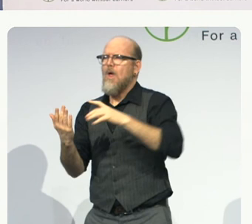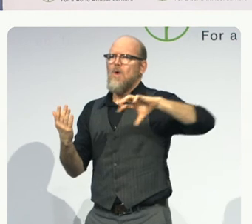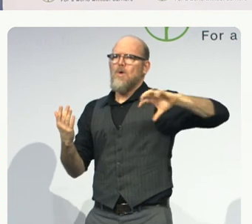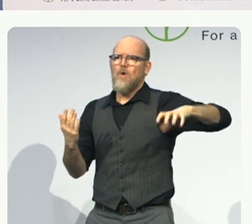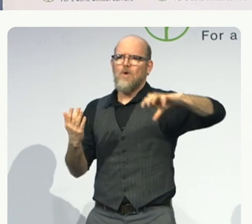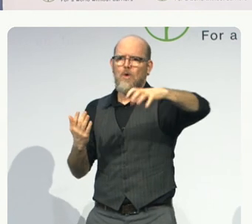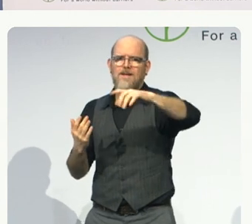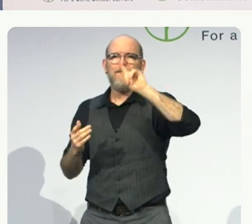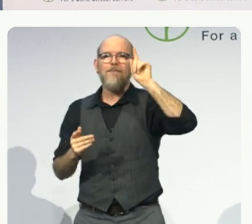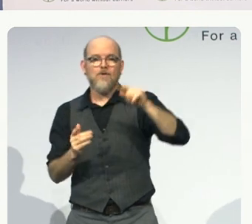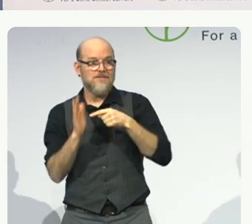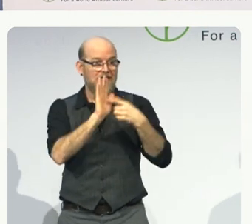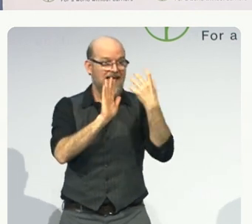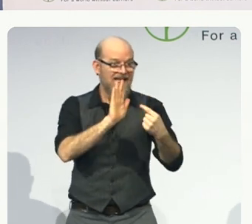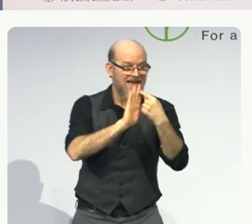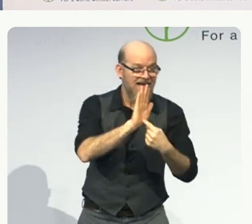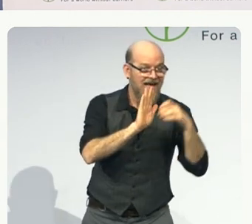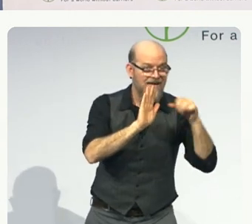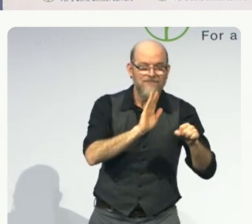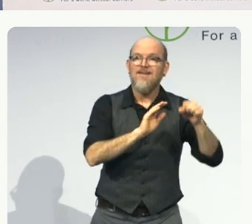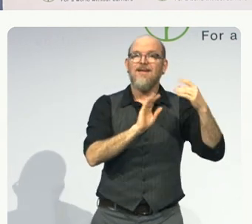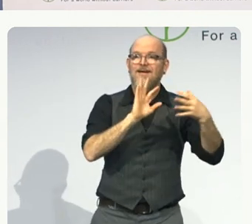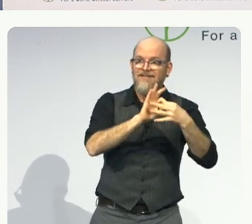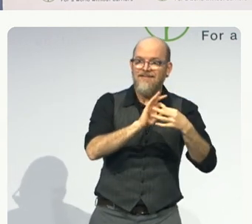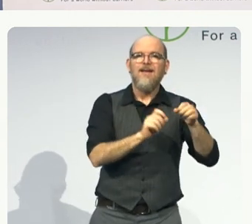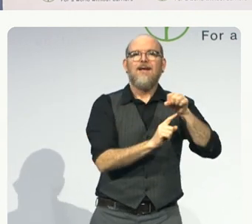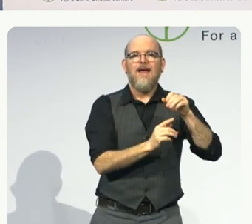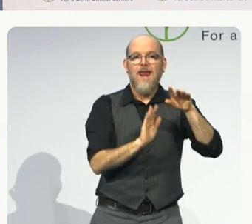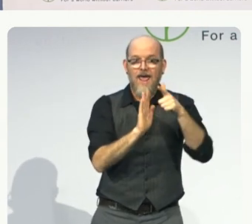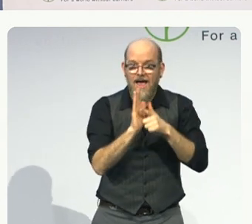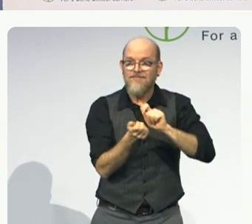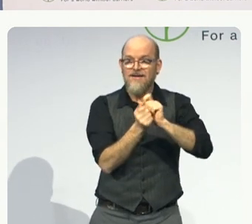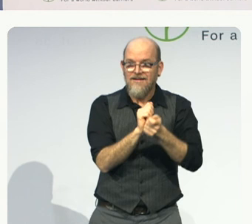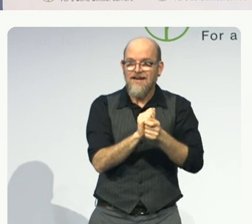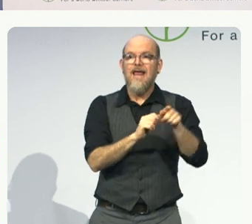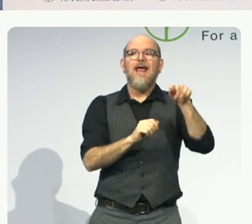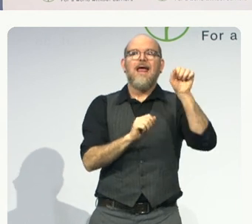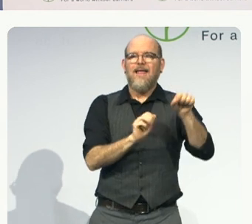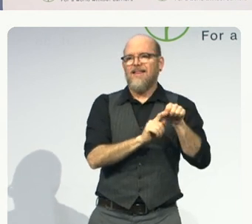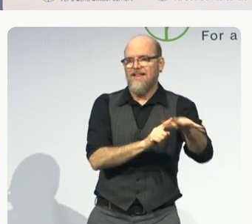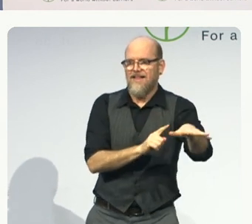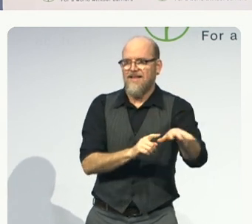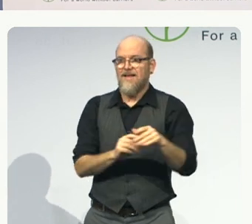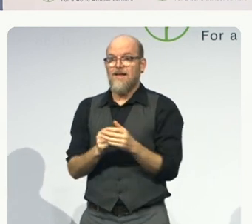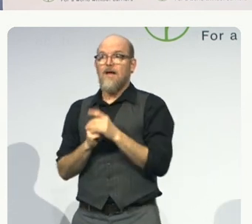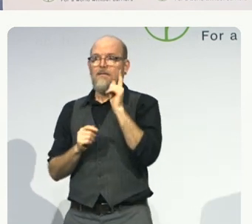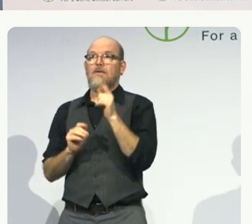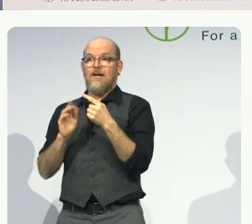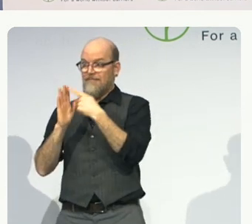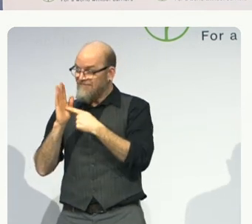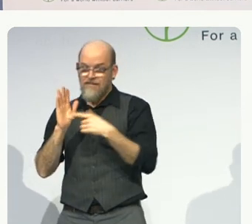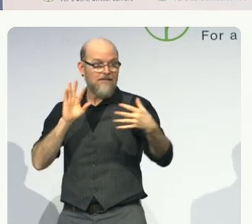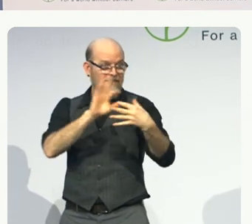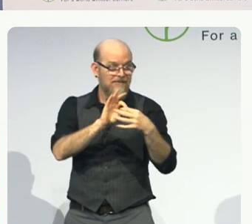making changes at scale that affect everyone. And we have to make it easy